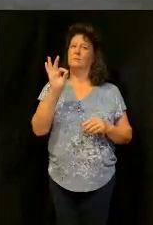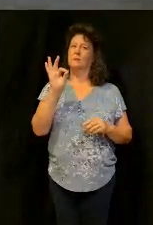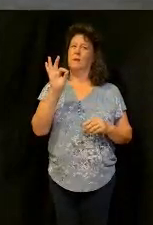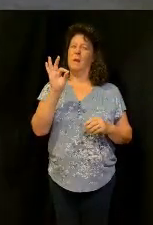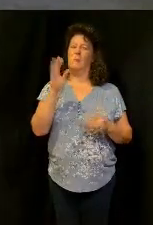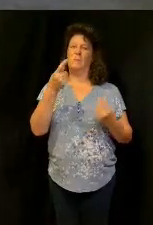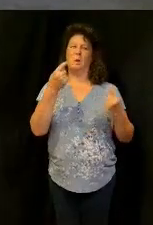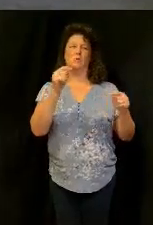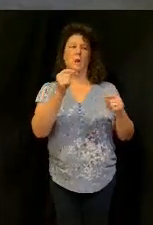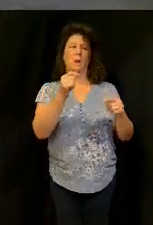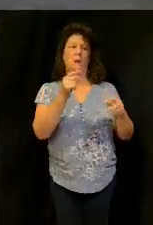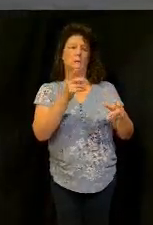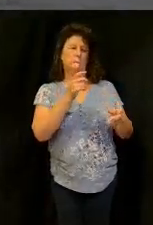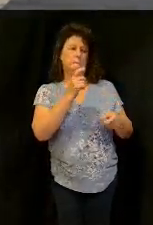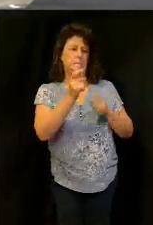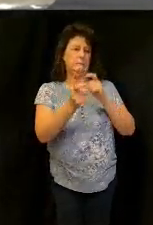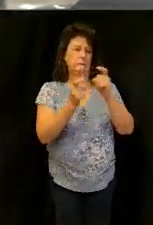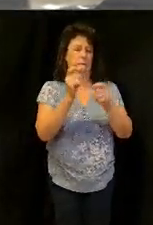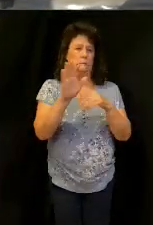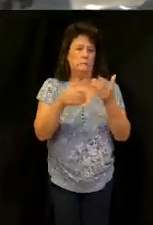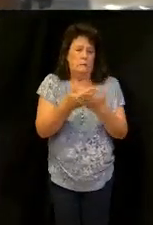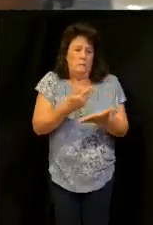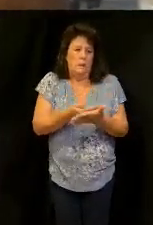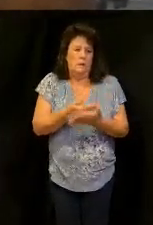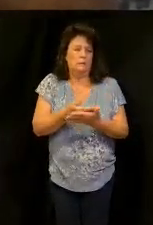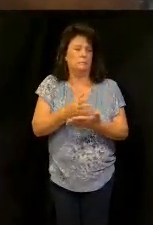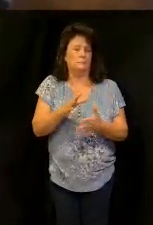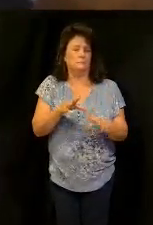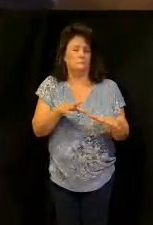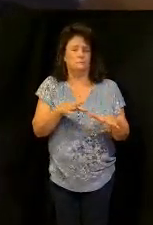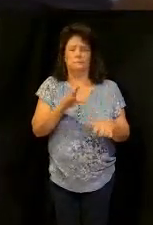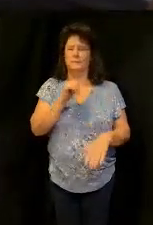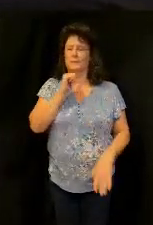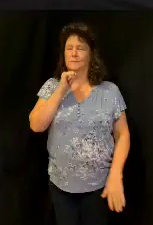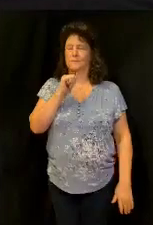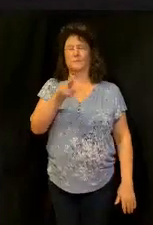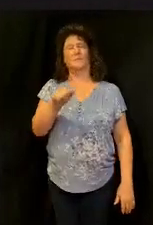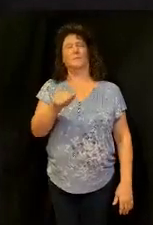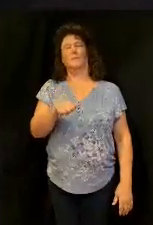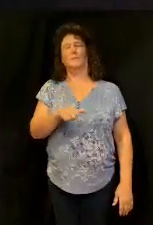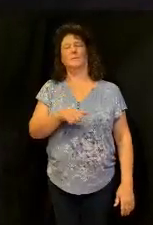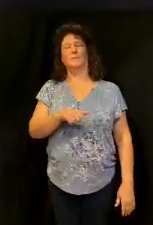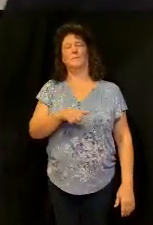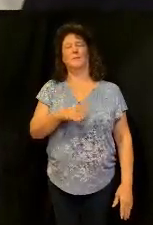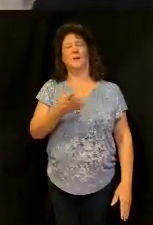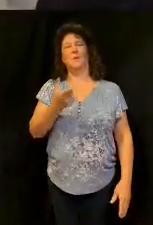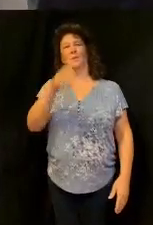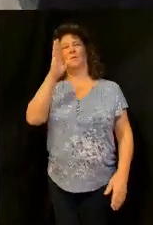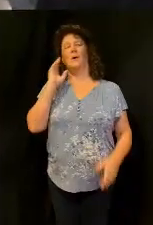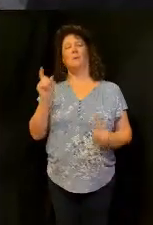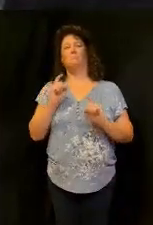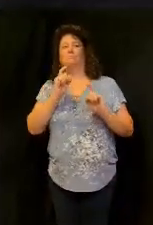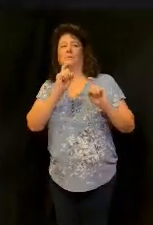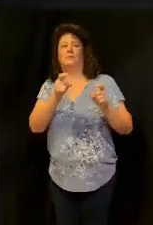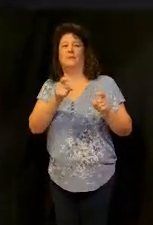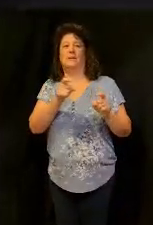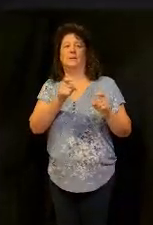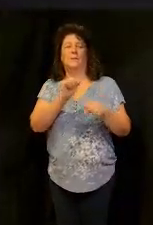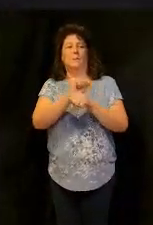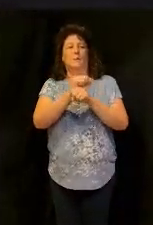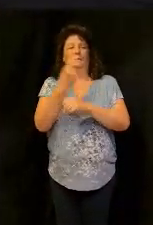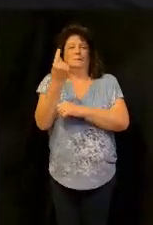get you just to give all your money i want i want god to provide for you i want him to do something great in your life